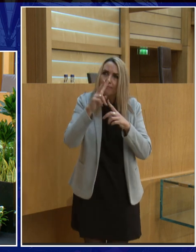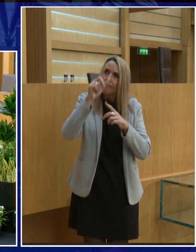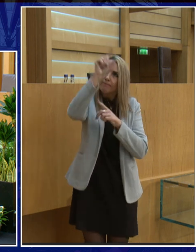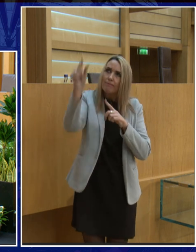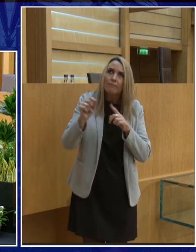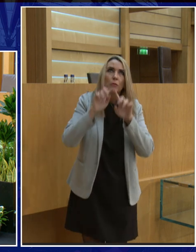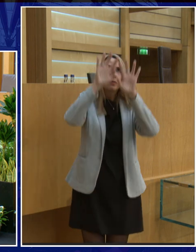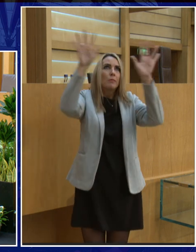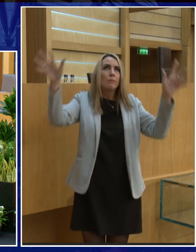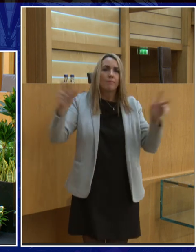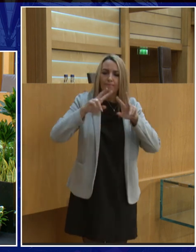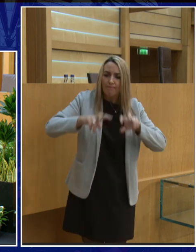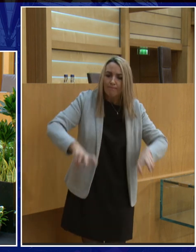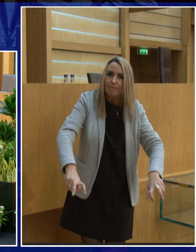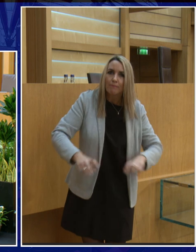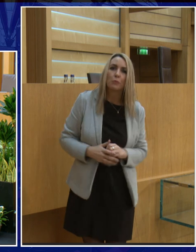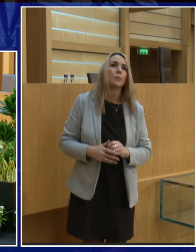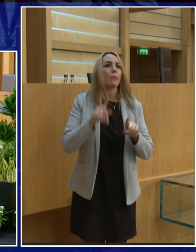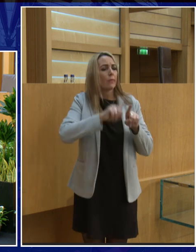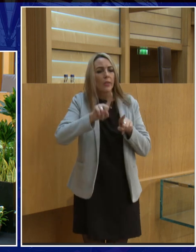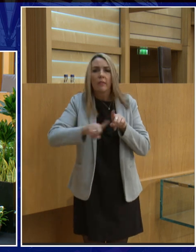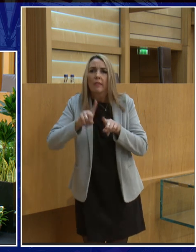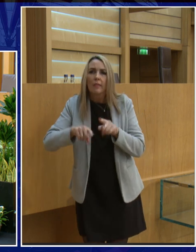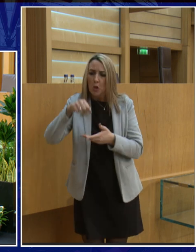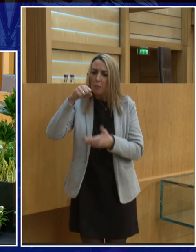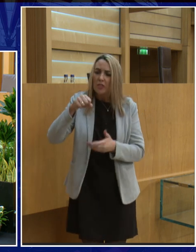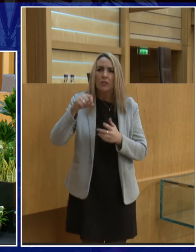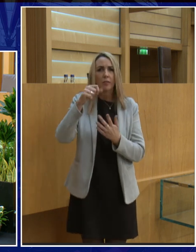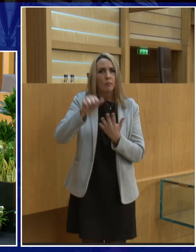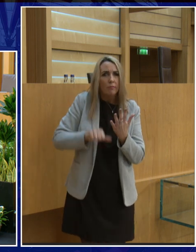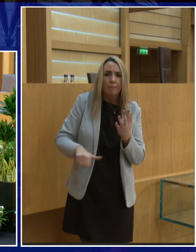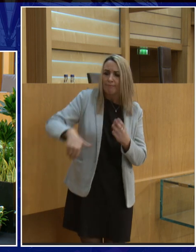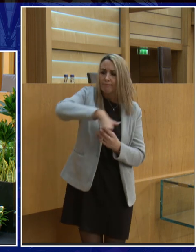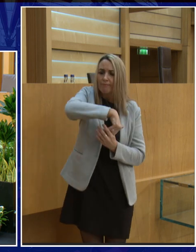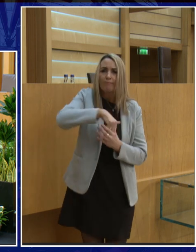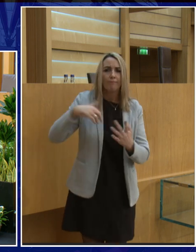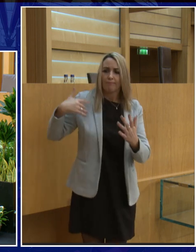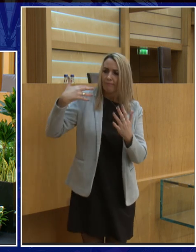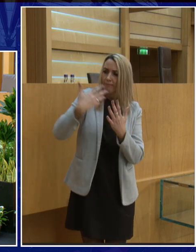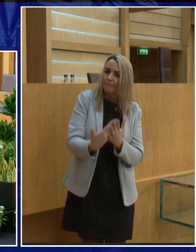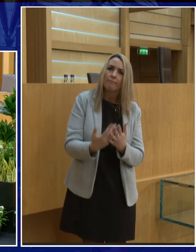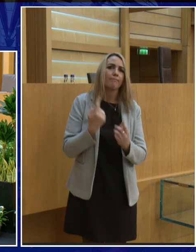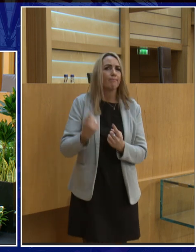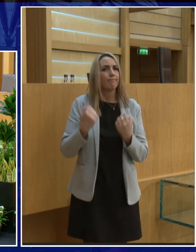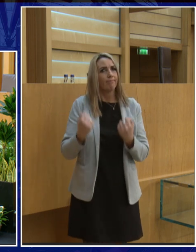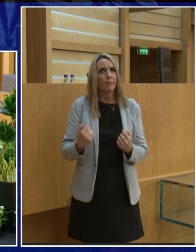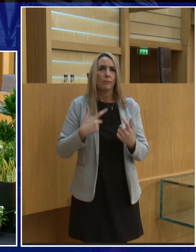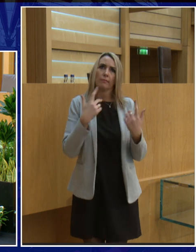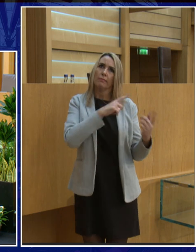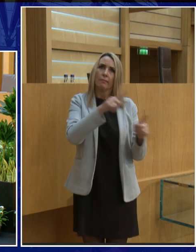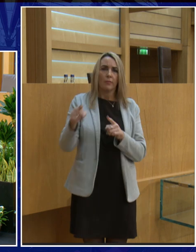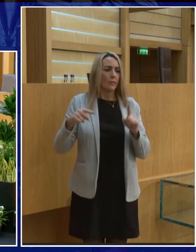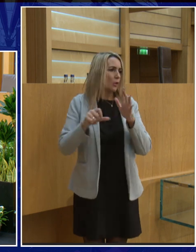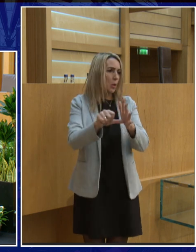of space. She's worked on a host of high-profile, big-budget projects guaranteed to astonish